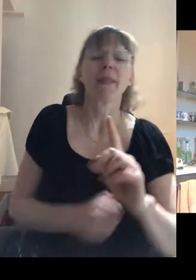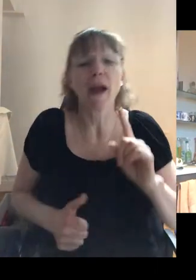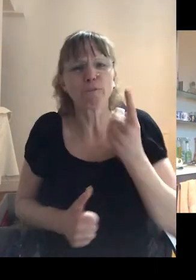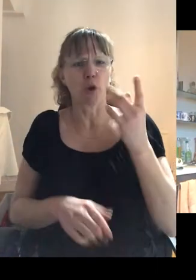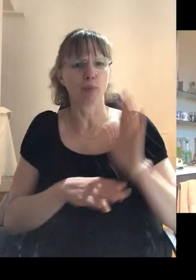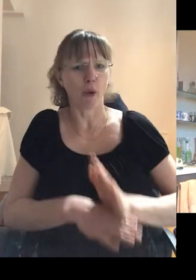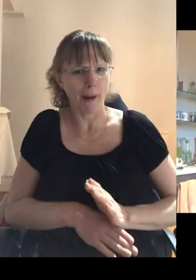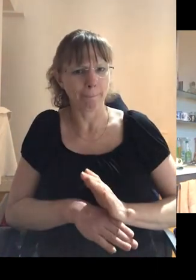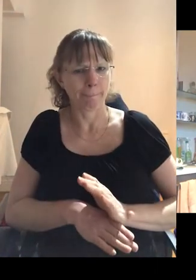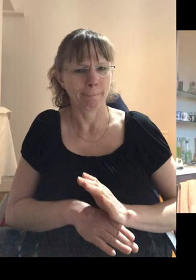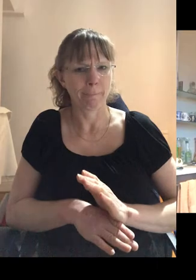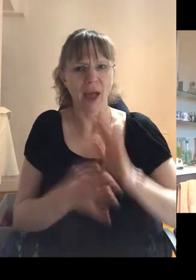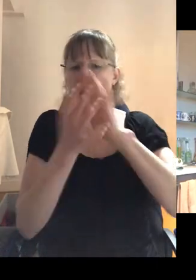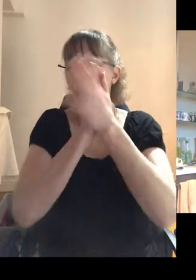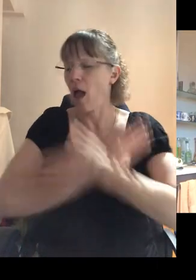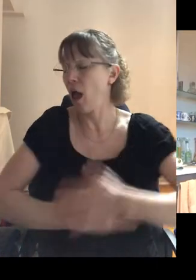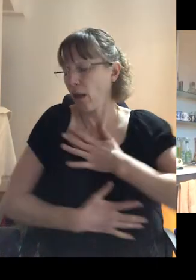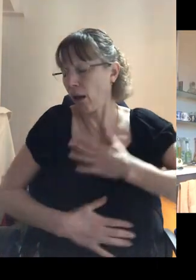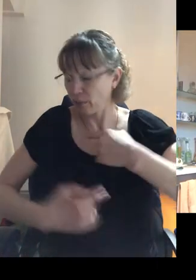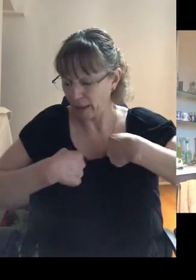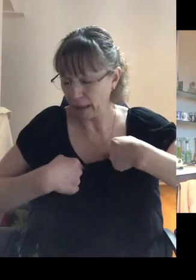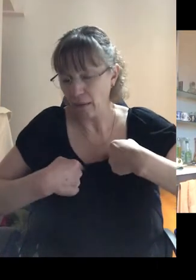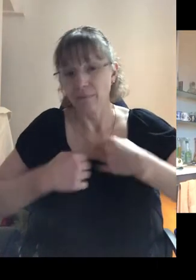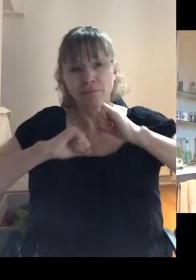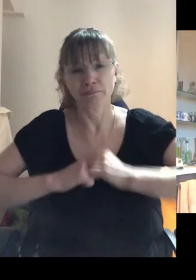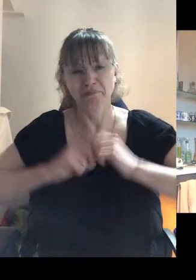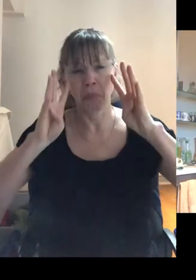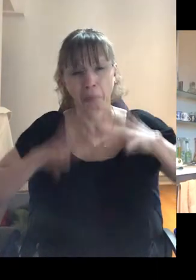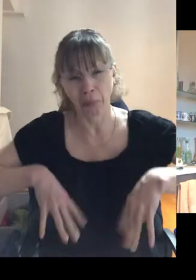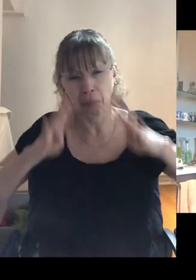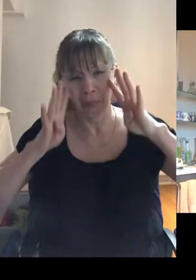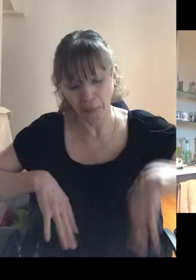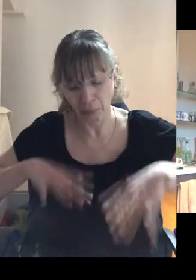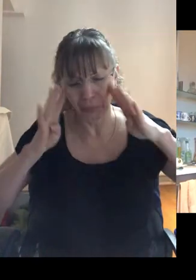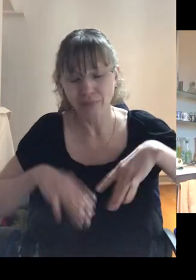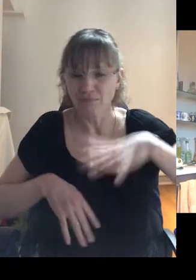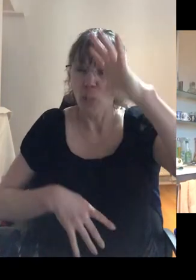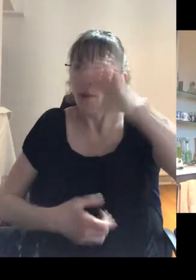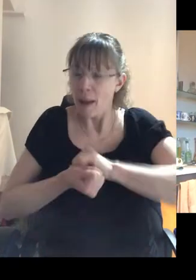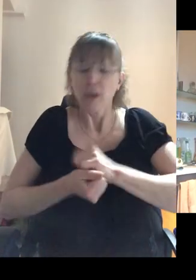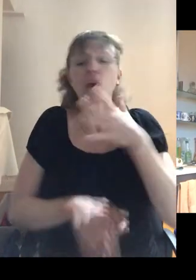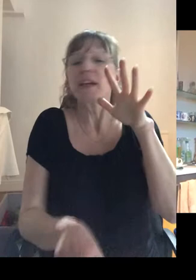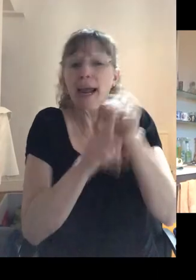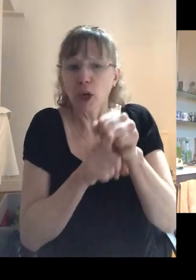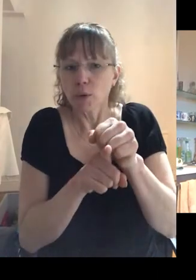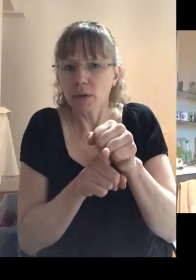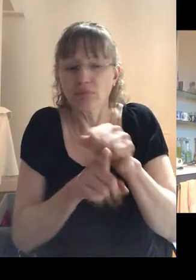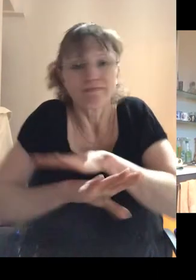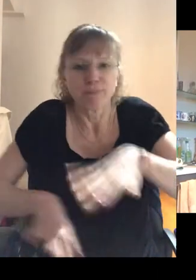episode destroyed me. And I just sat there sobbing because I remember not the diagnosis. Cause I have no recollection